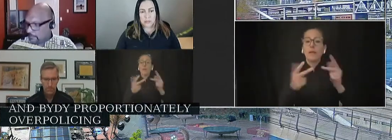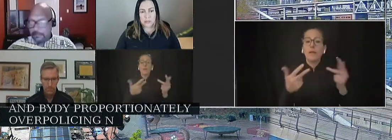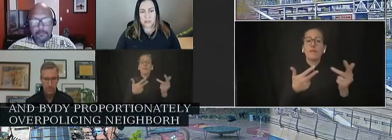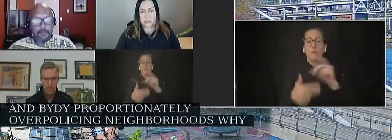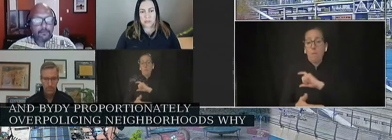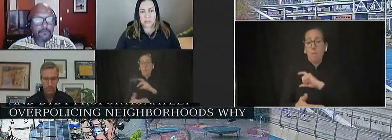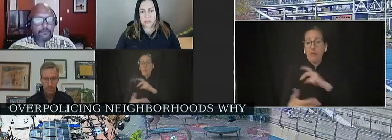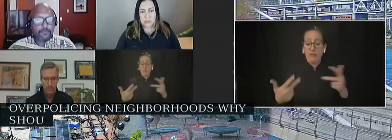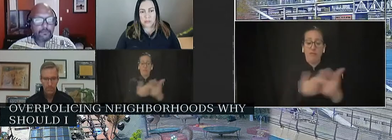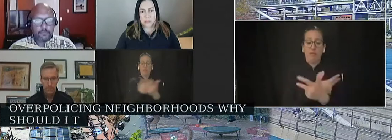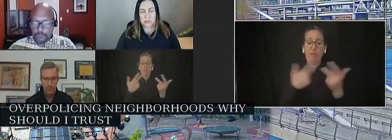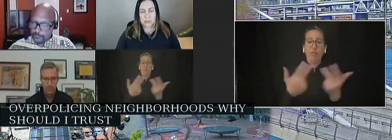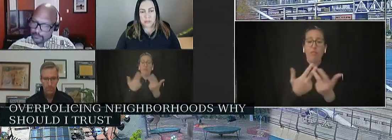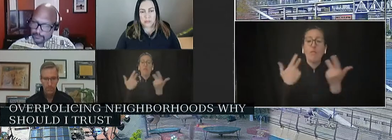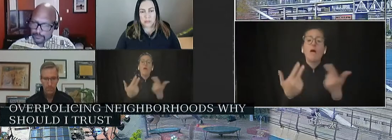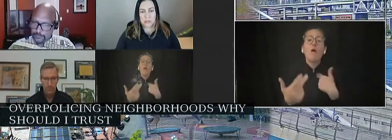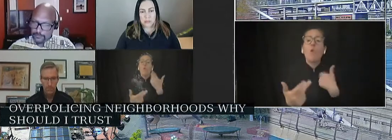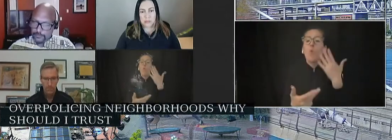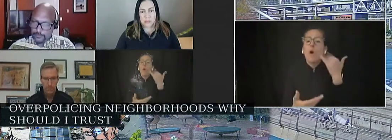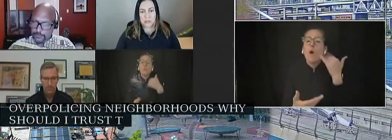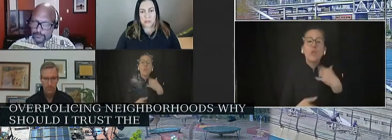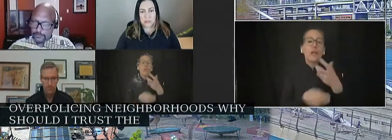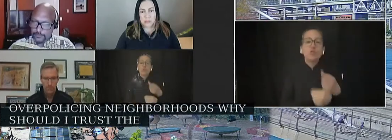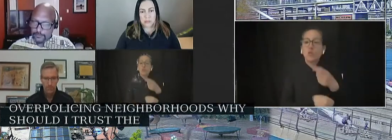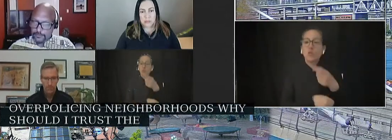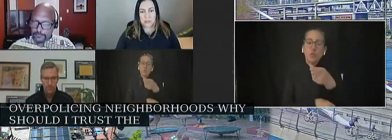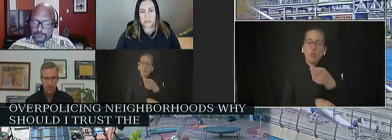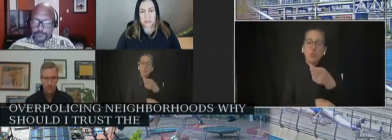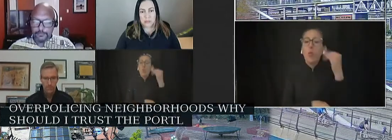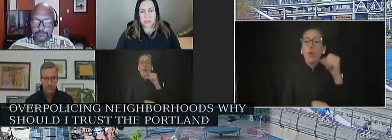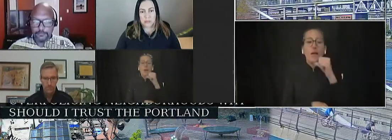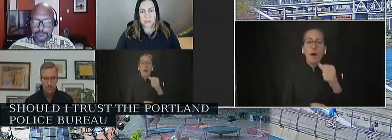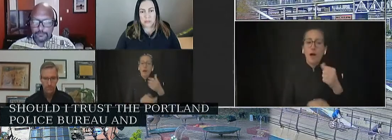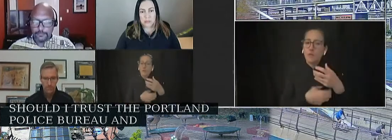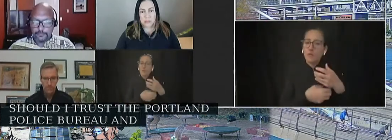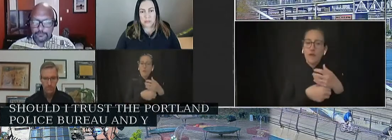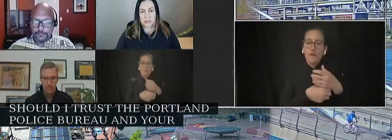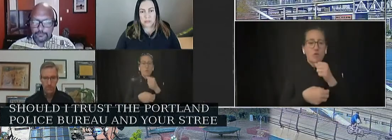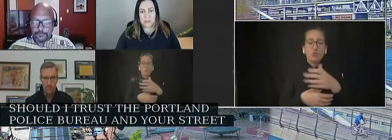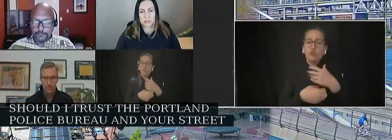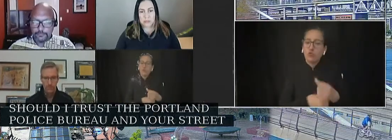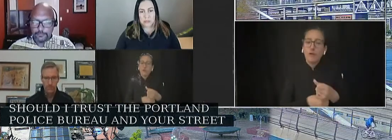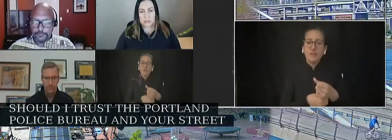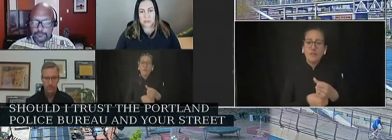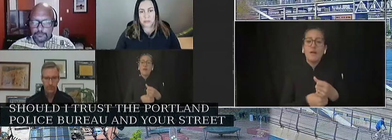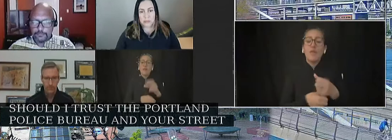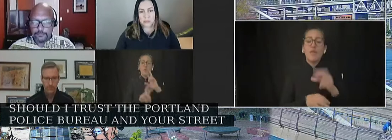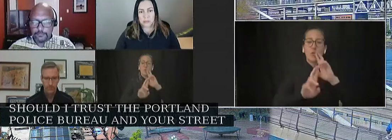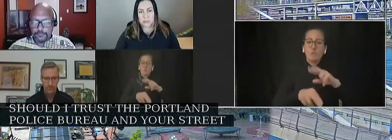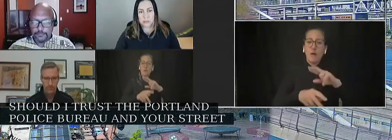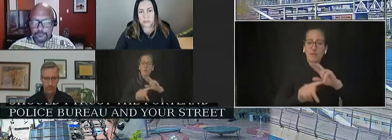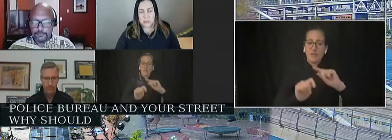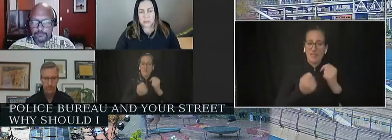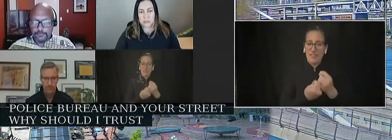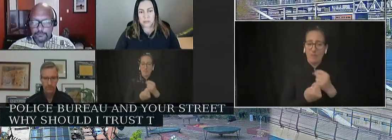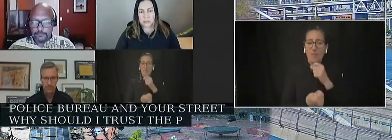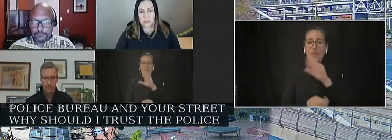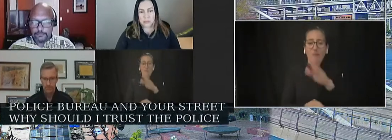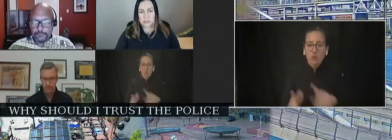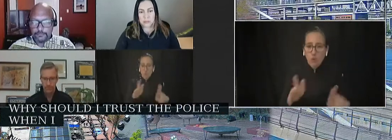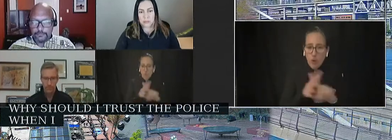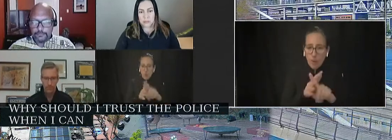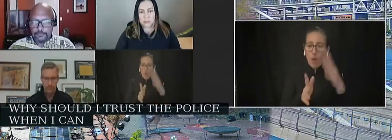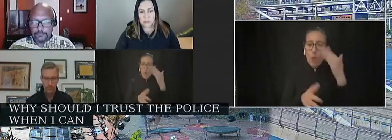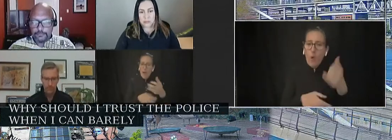trust your street response team either who was not called to show up? Why should I trust the police when I can barely pay my rent and I see